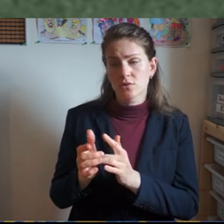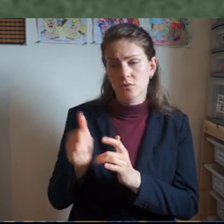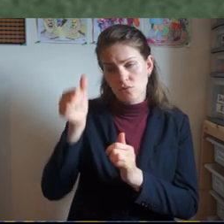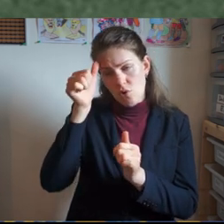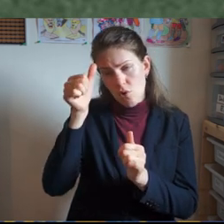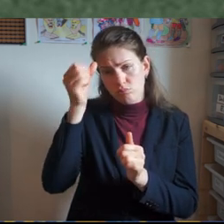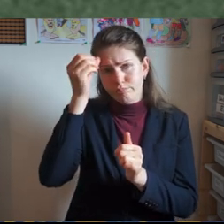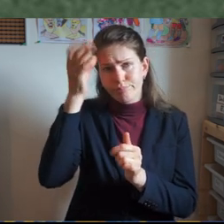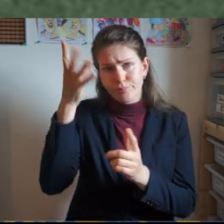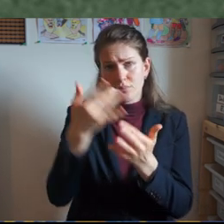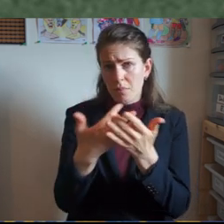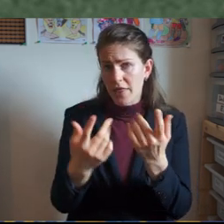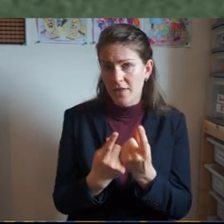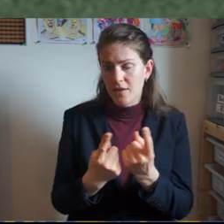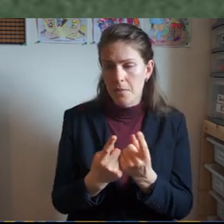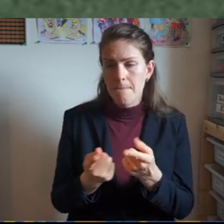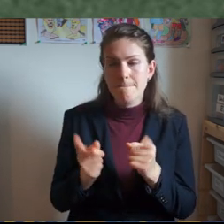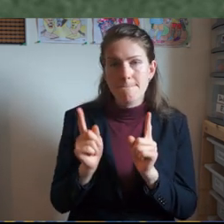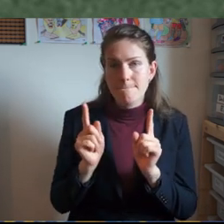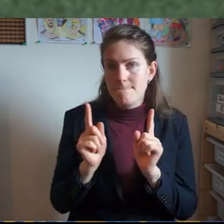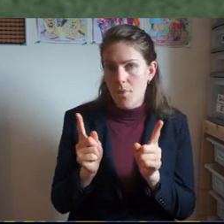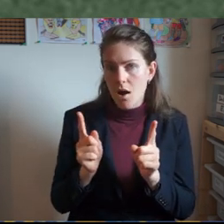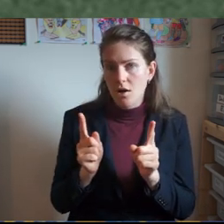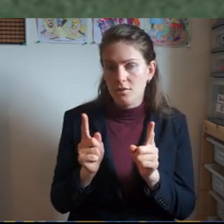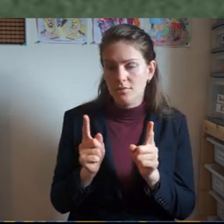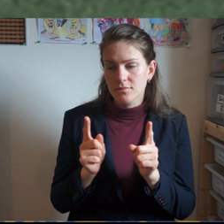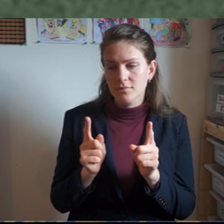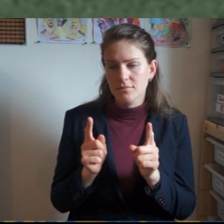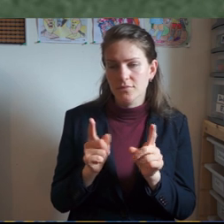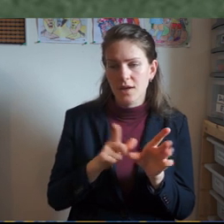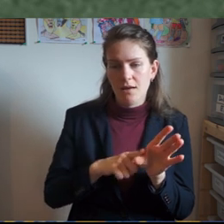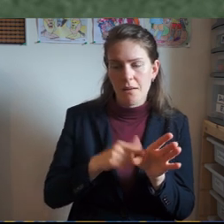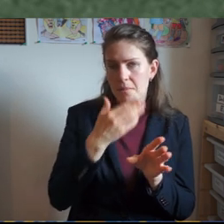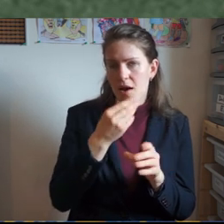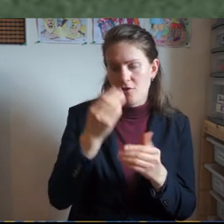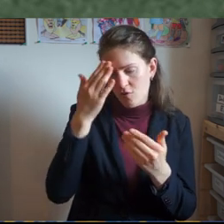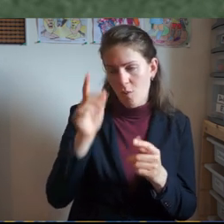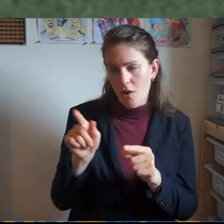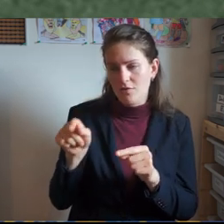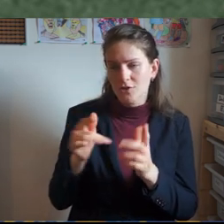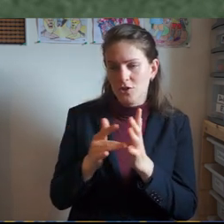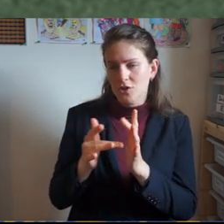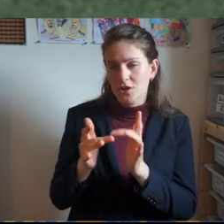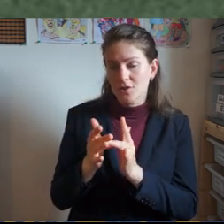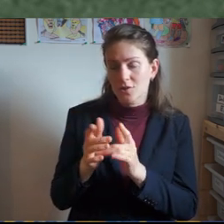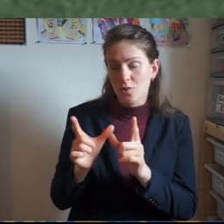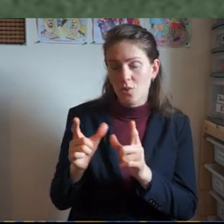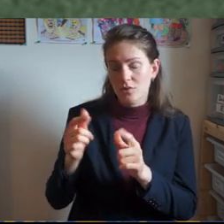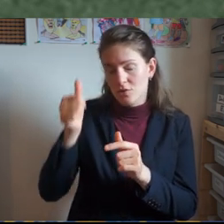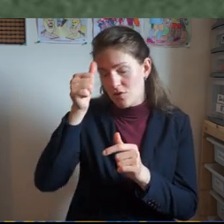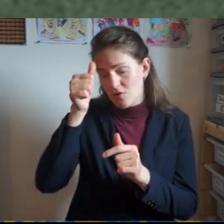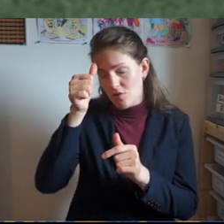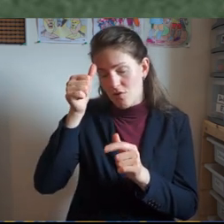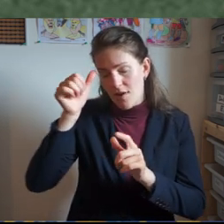didn't know is that the Lord knew everything and that the Lord knew him even before this young man